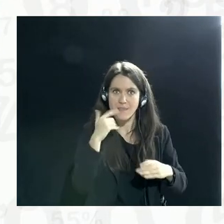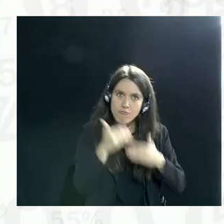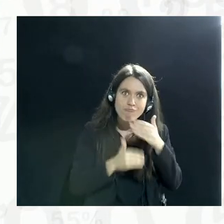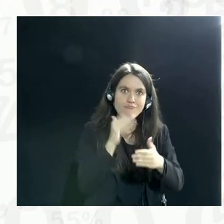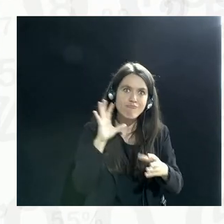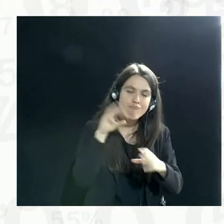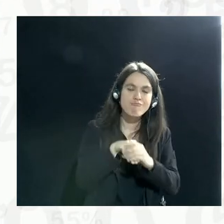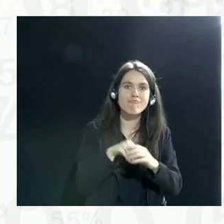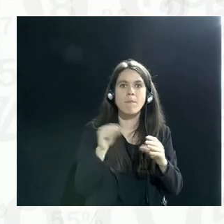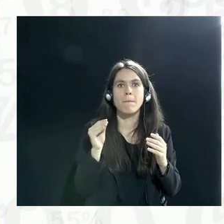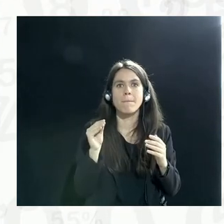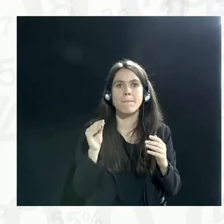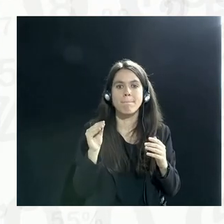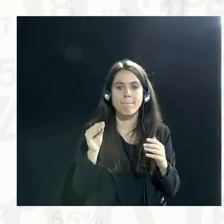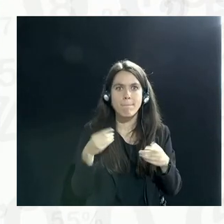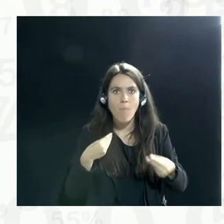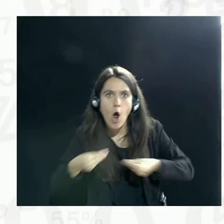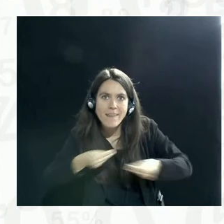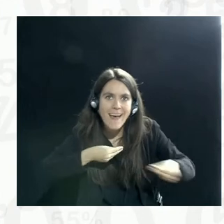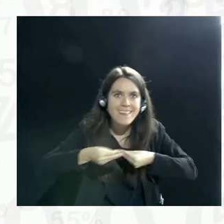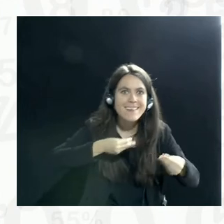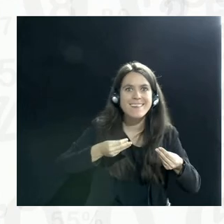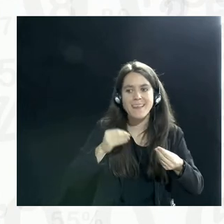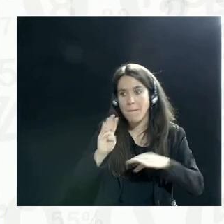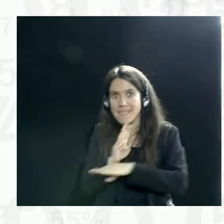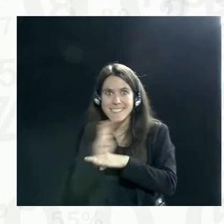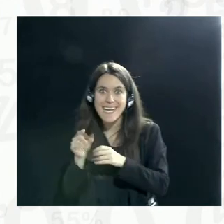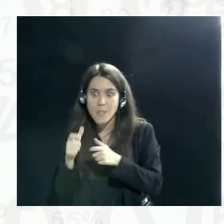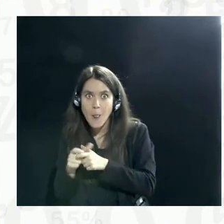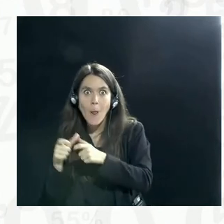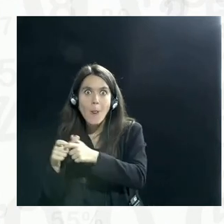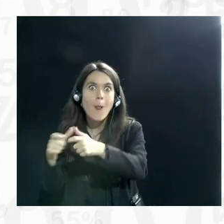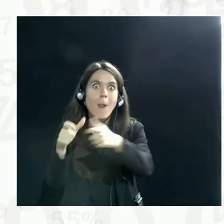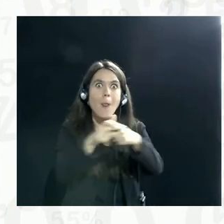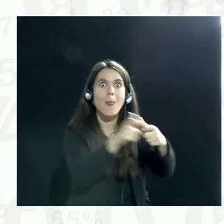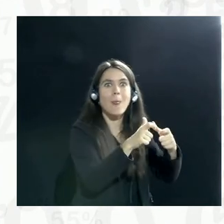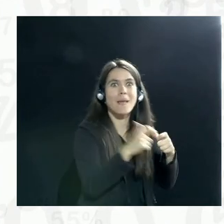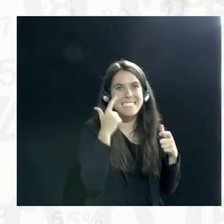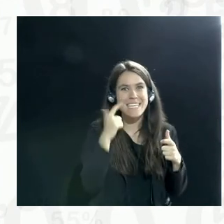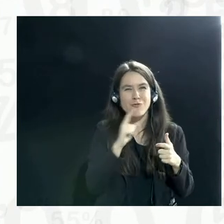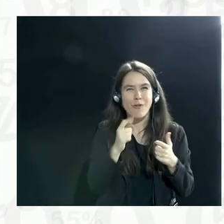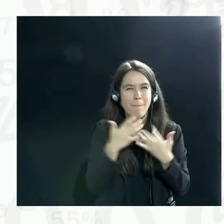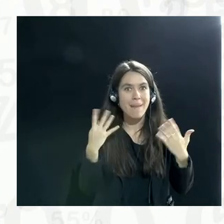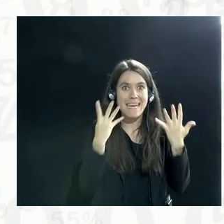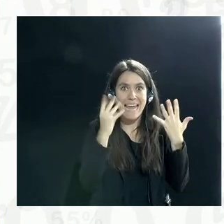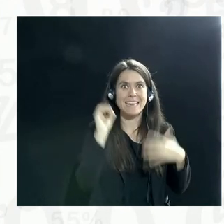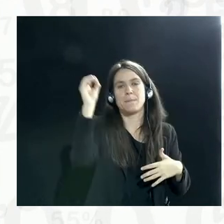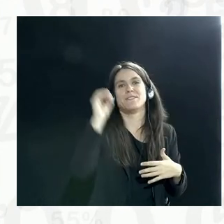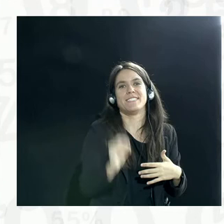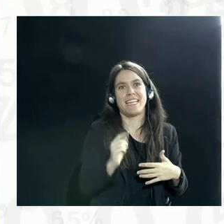to start businesses. And this is pretty important in an economy where most of our industries are small. 90% of